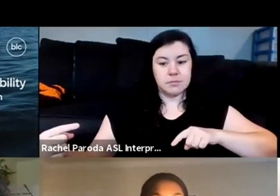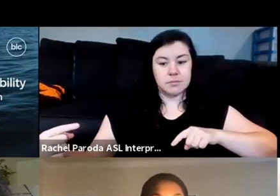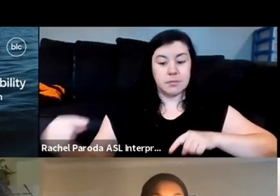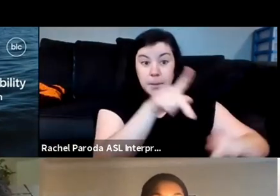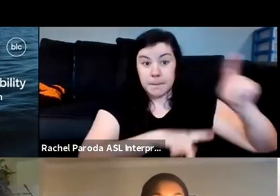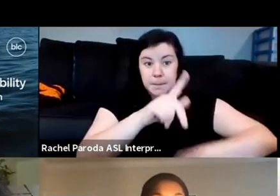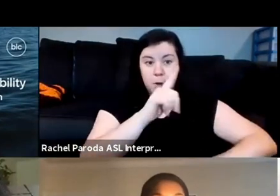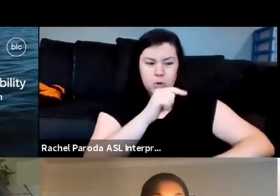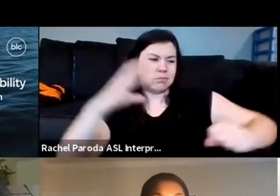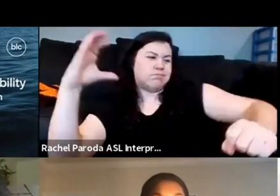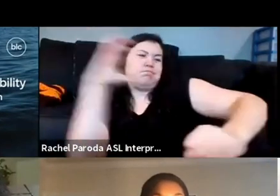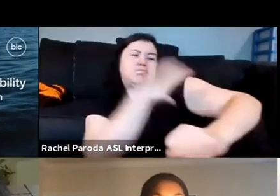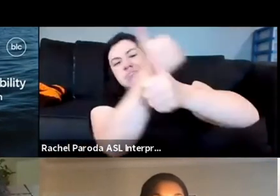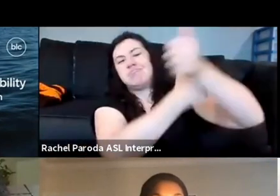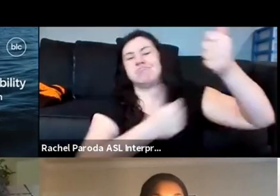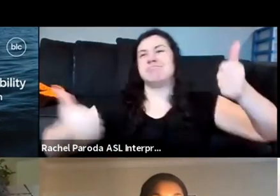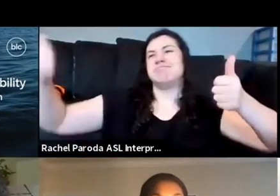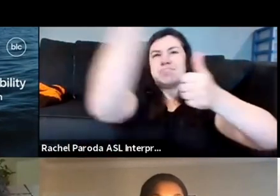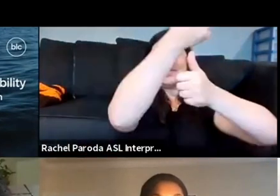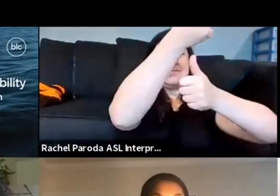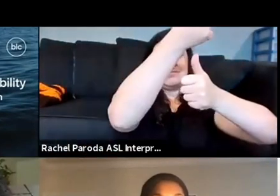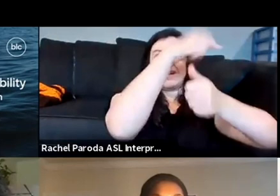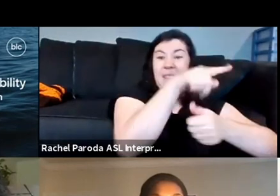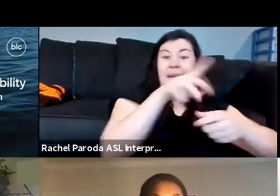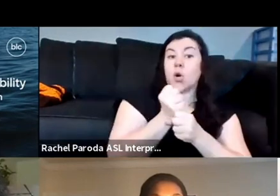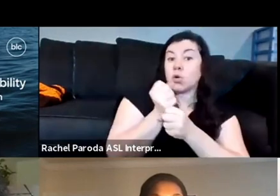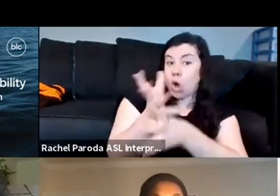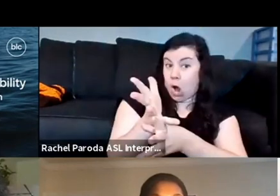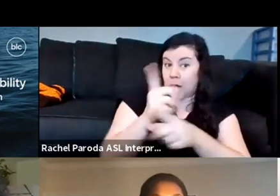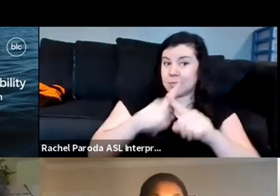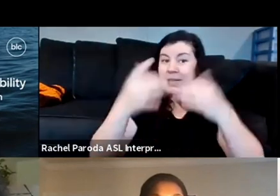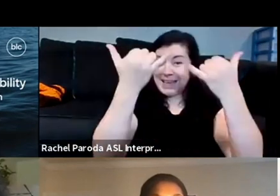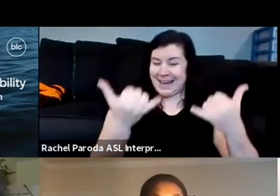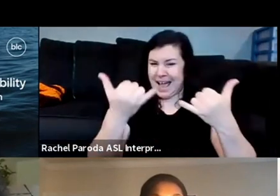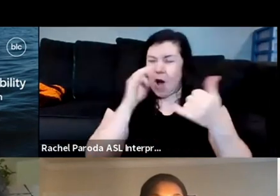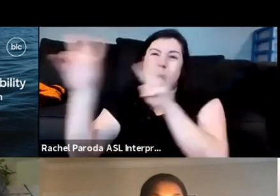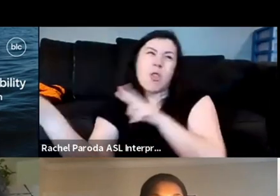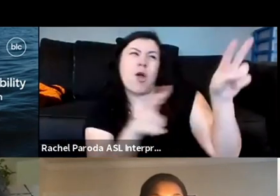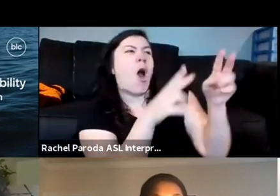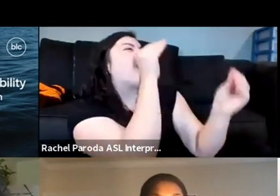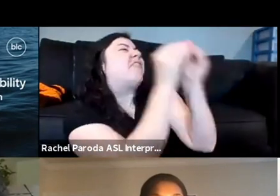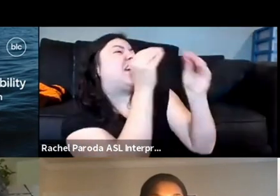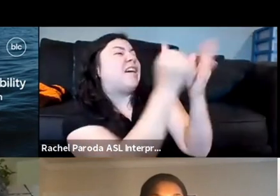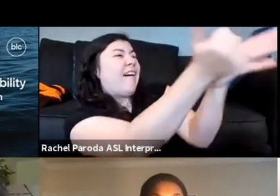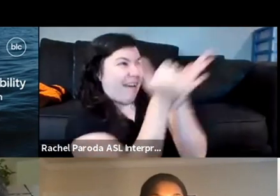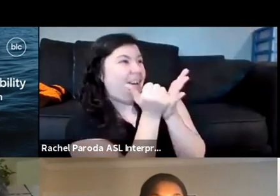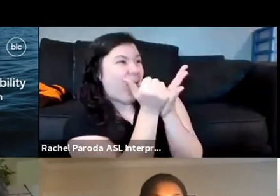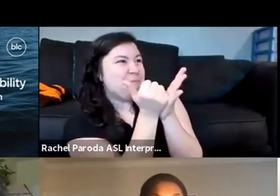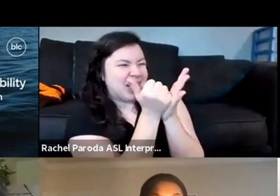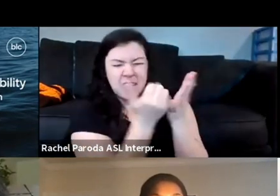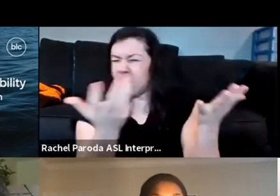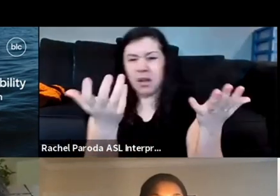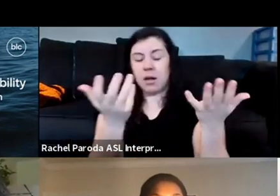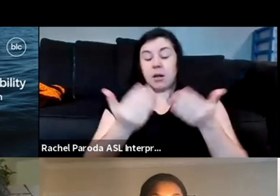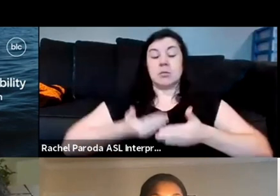and to be pointed to as the voice of reason in these times when there's such so much work that got us to